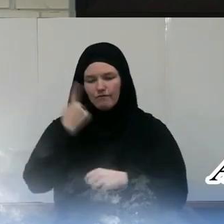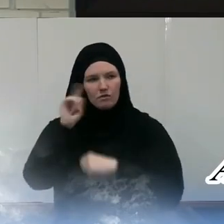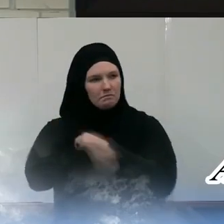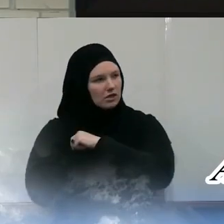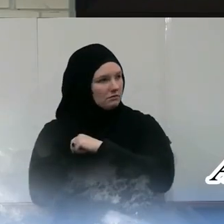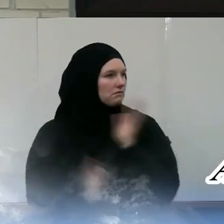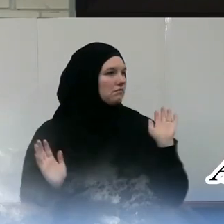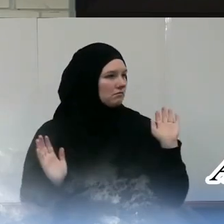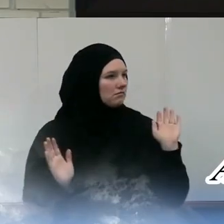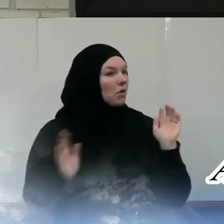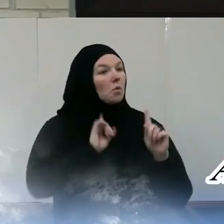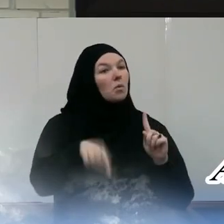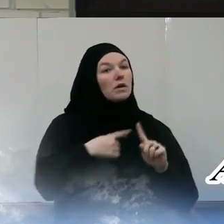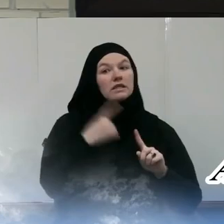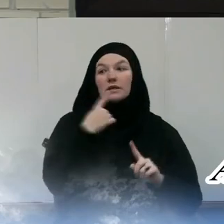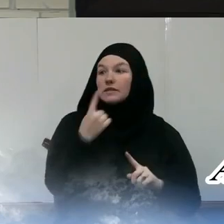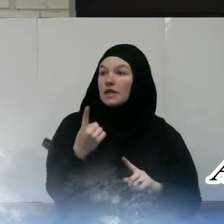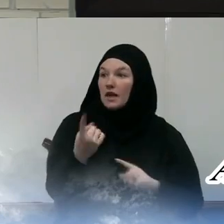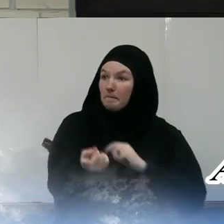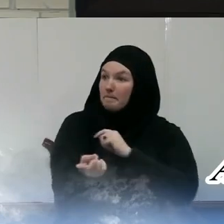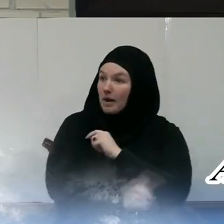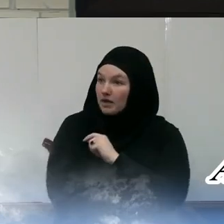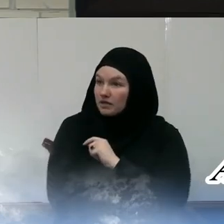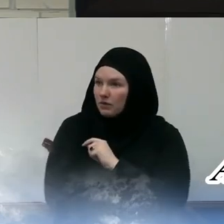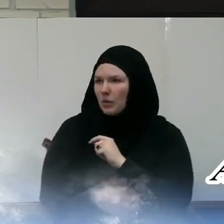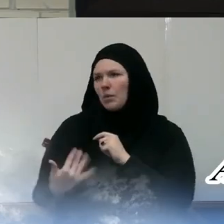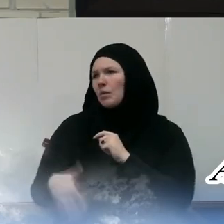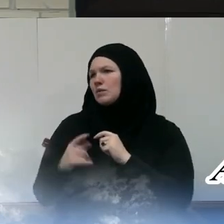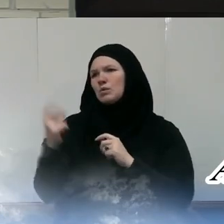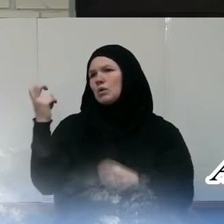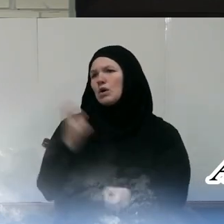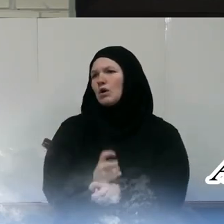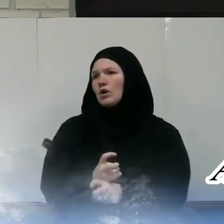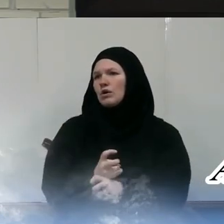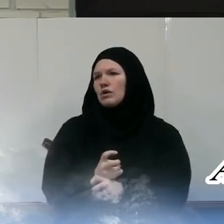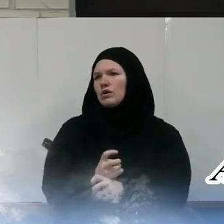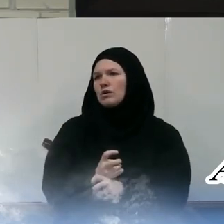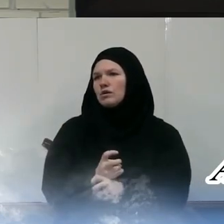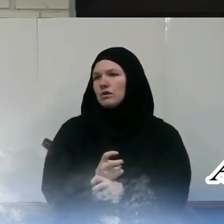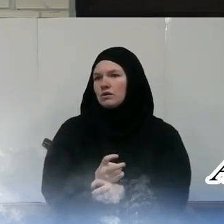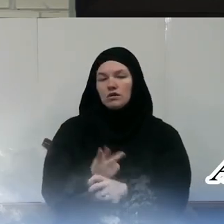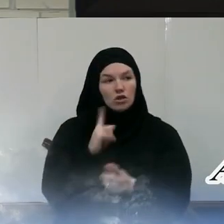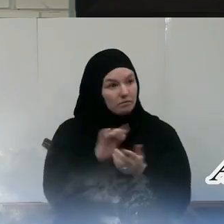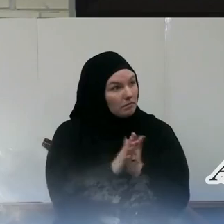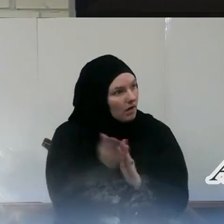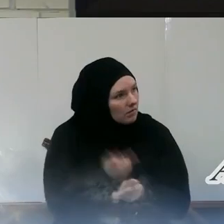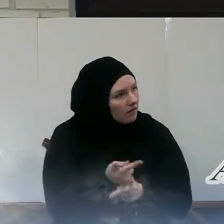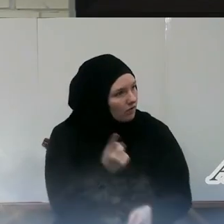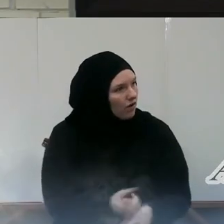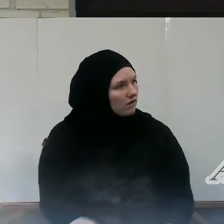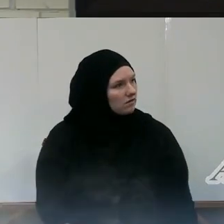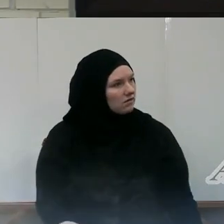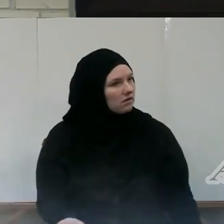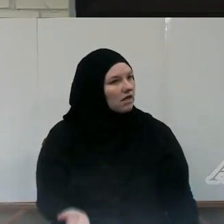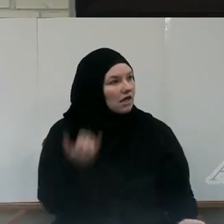And when someone tells you That the penalty Is too high You take care You pay attention It is like